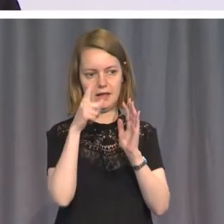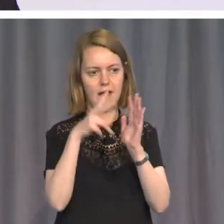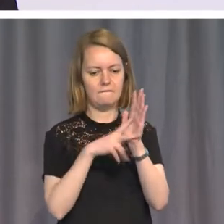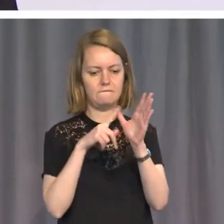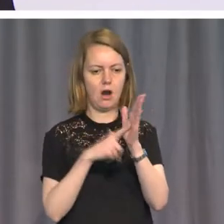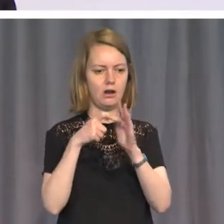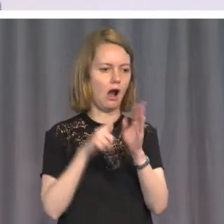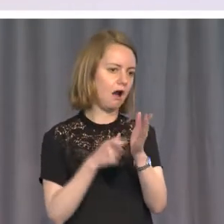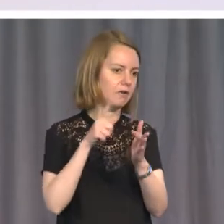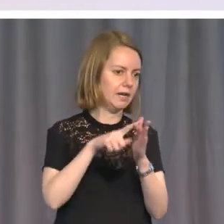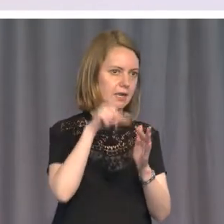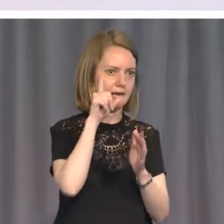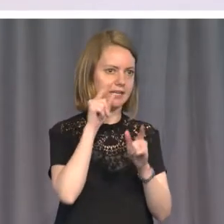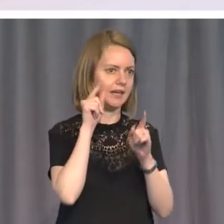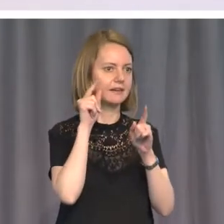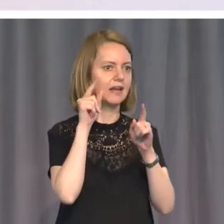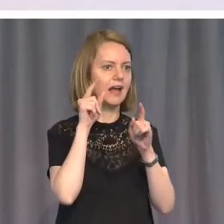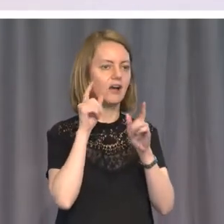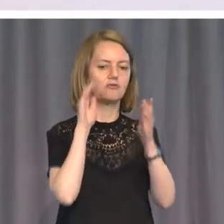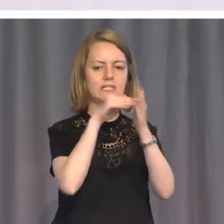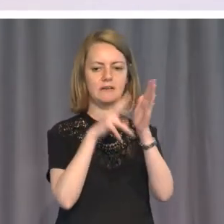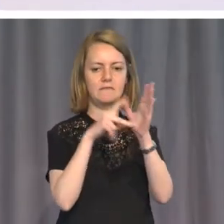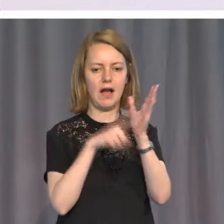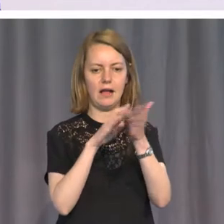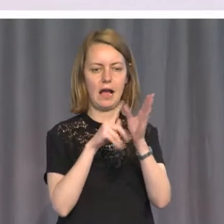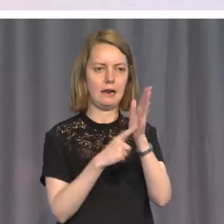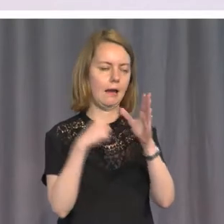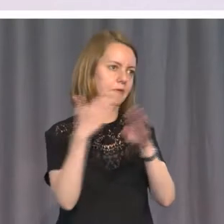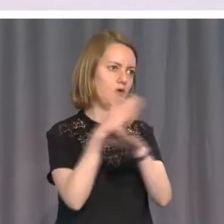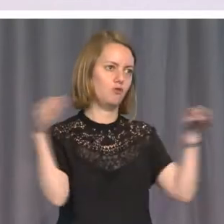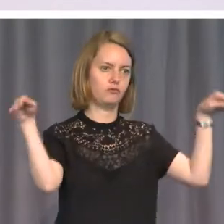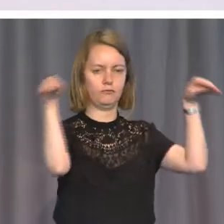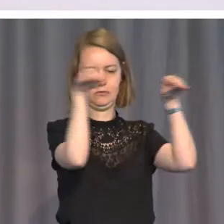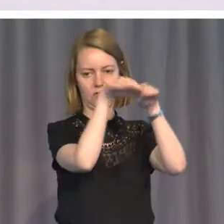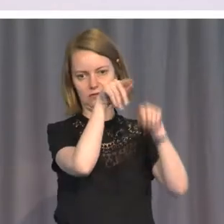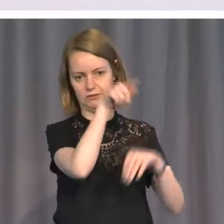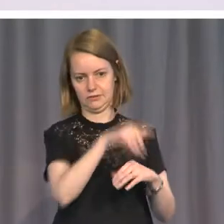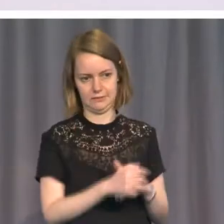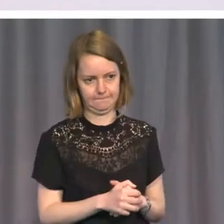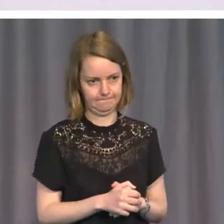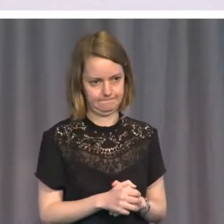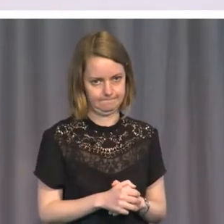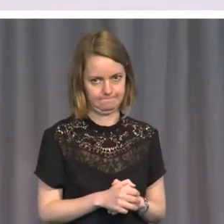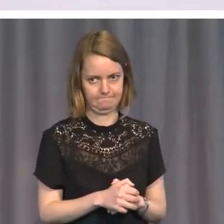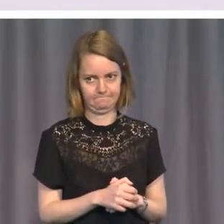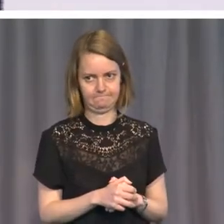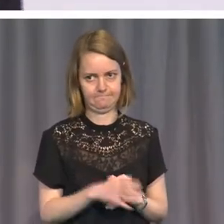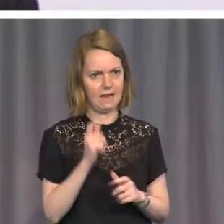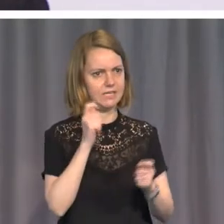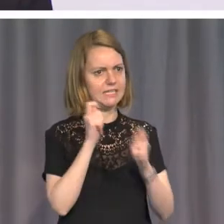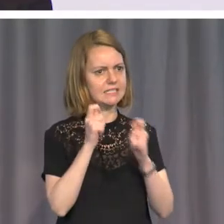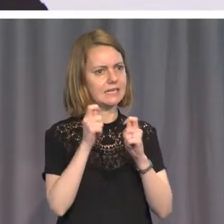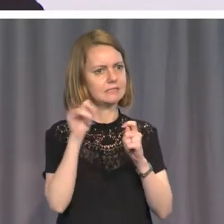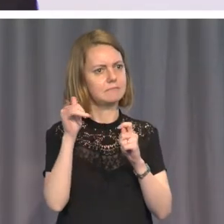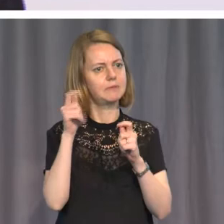get to Valhalla before the roof closed. Maybe you'd test out the acoustics at Flinders